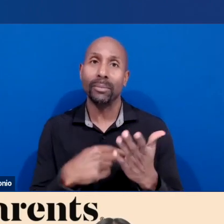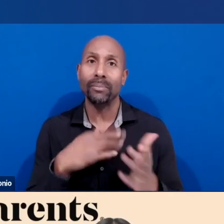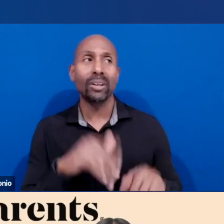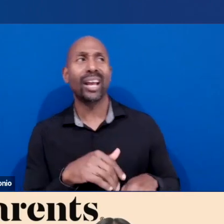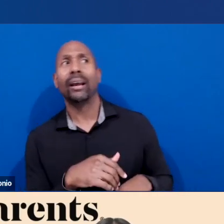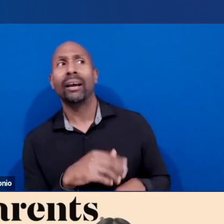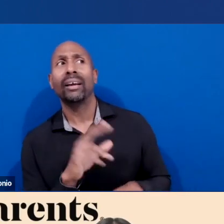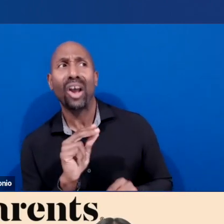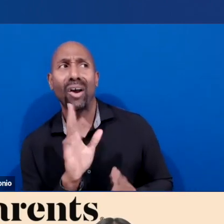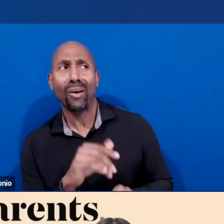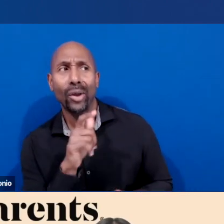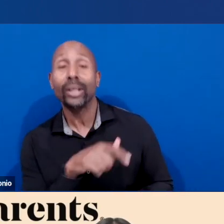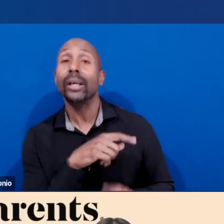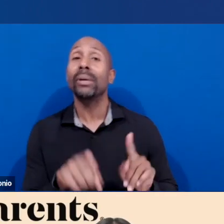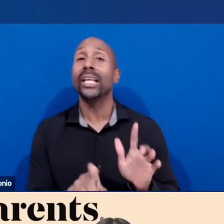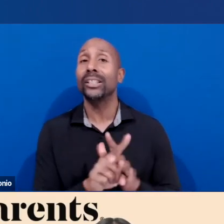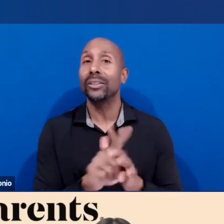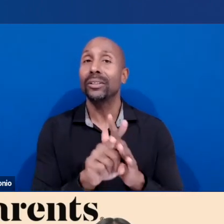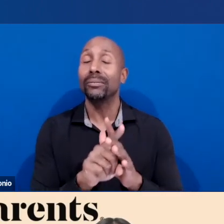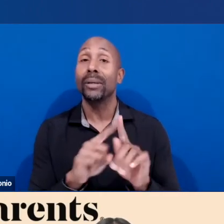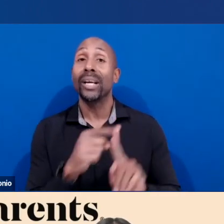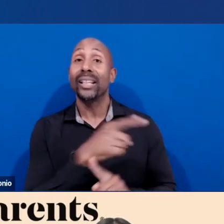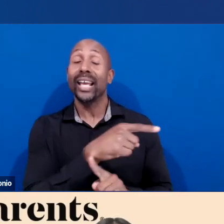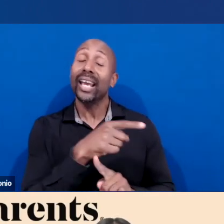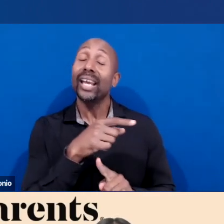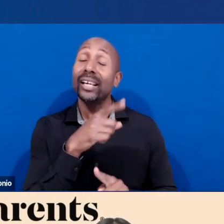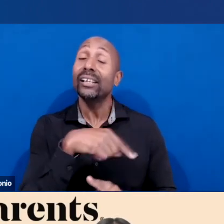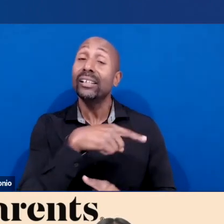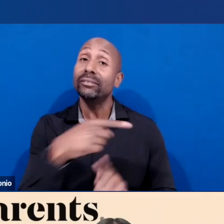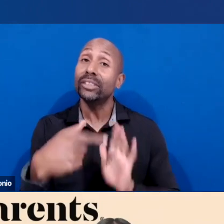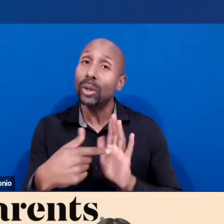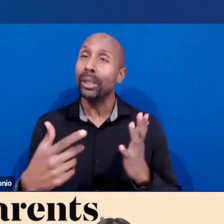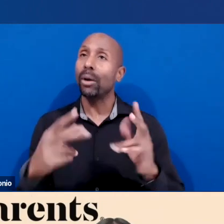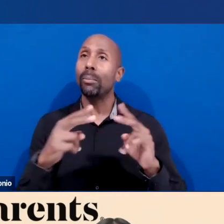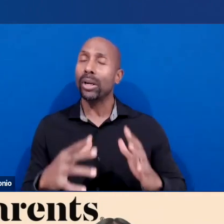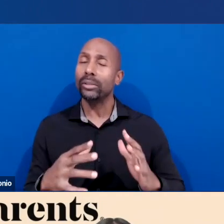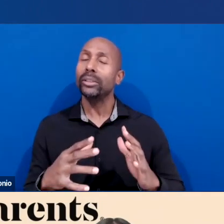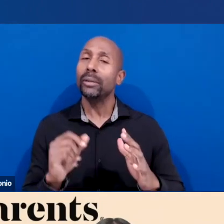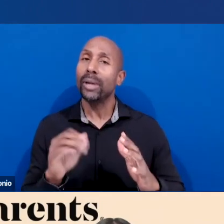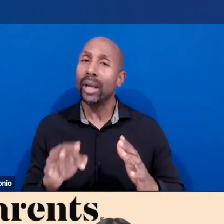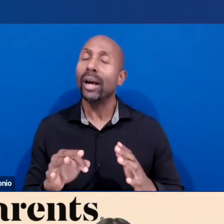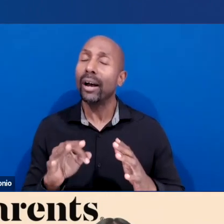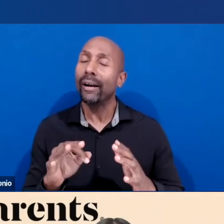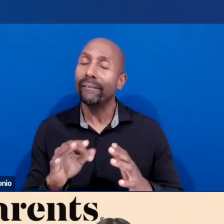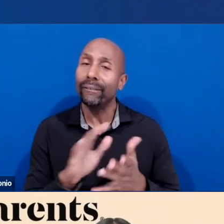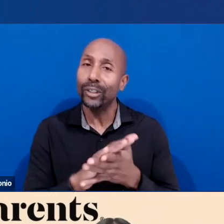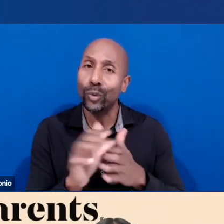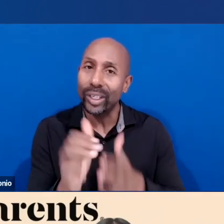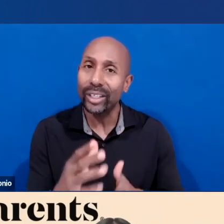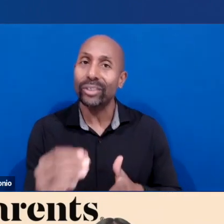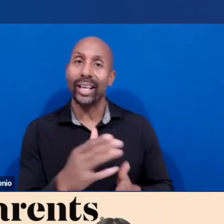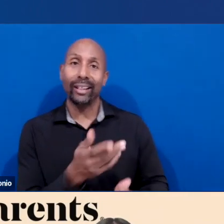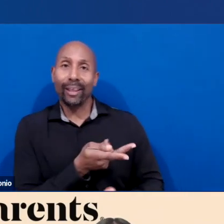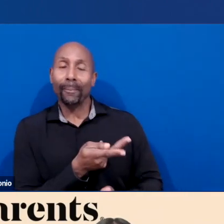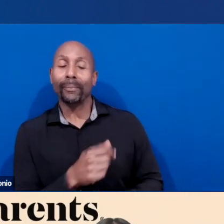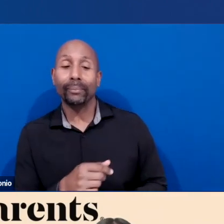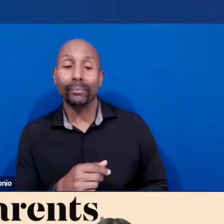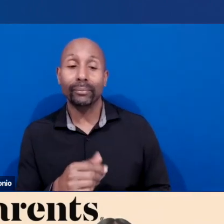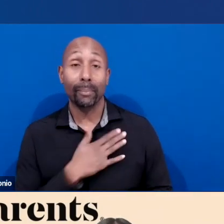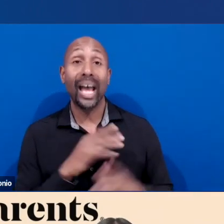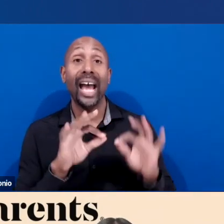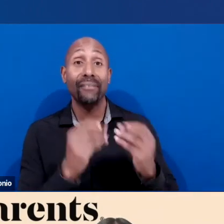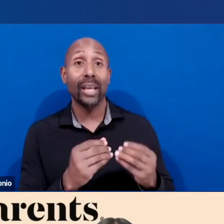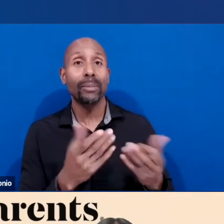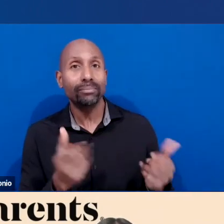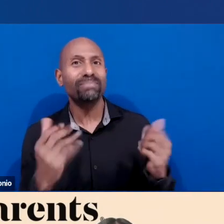teachers and school leaders. See, I grew up in a family of educators where I saw the power strong partnerships between